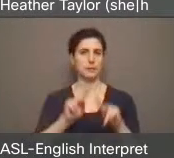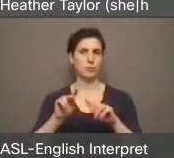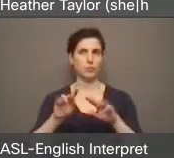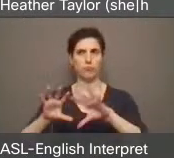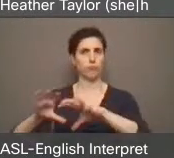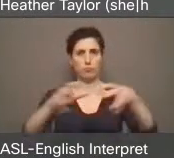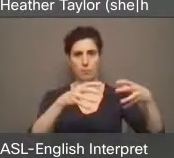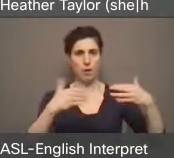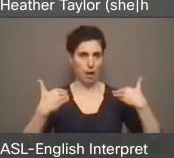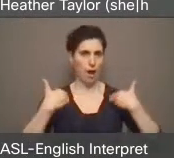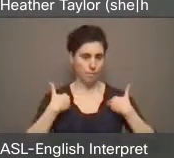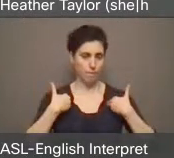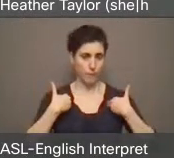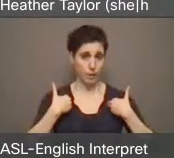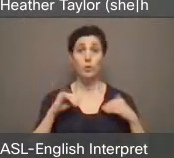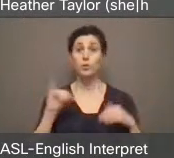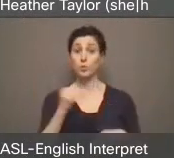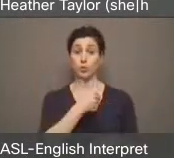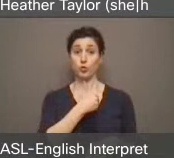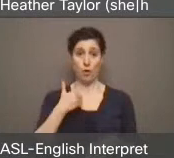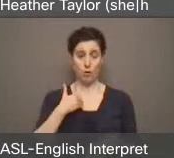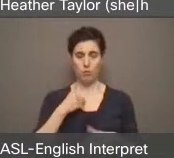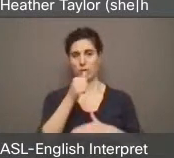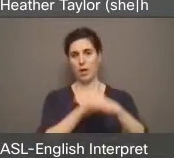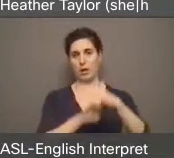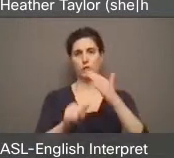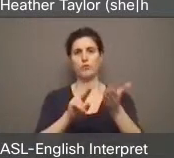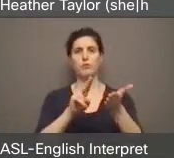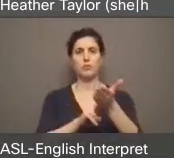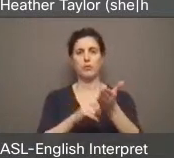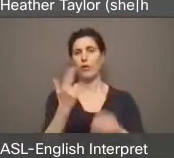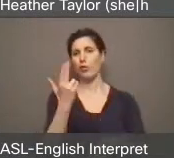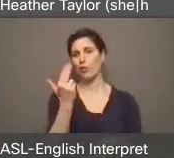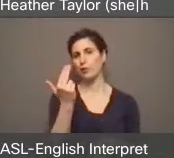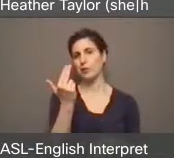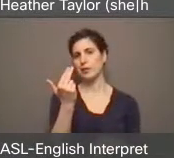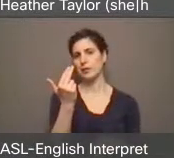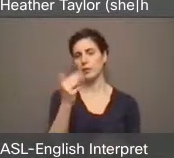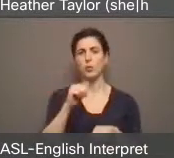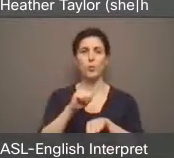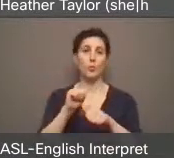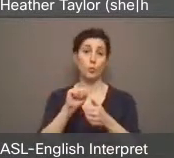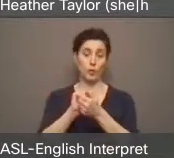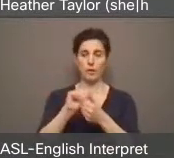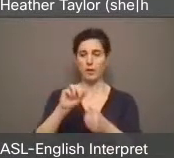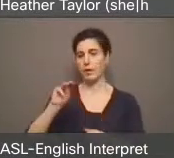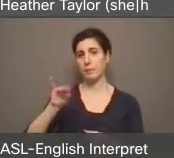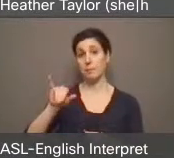We also acknowledge that Toronto is covered by Treaty 13 with the Mississaugas of the Credit.